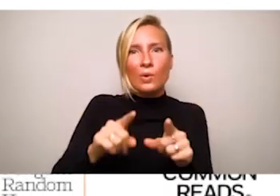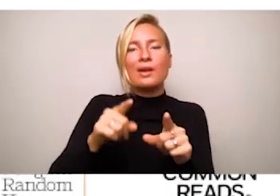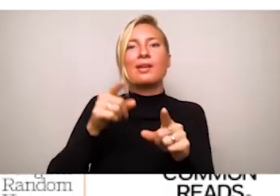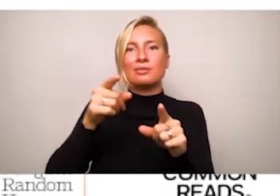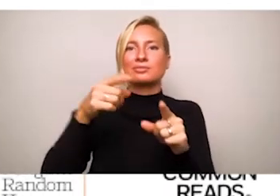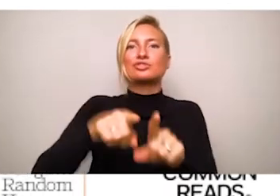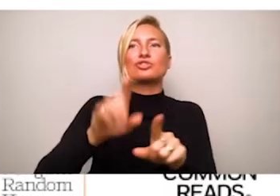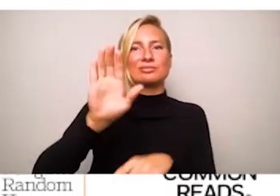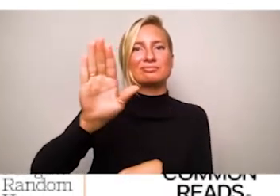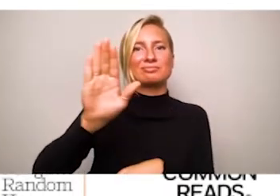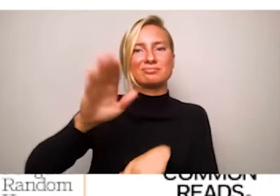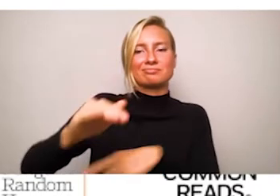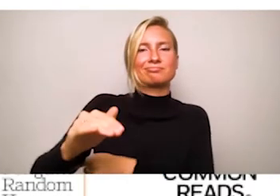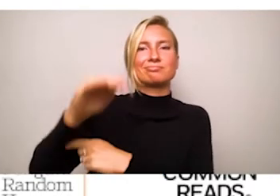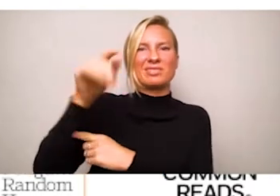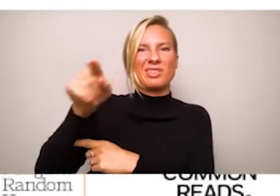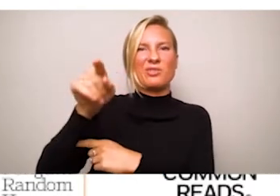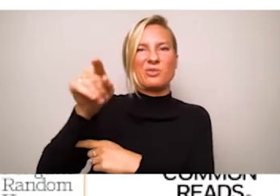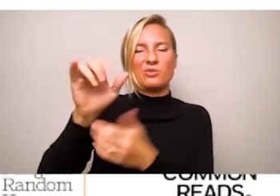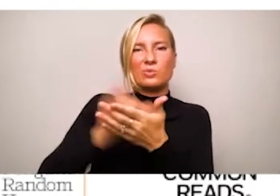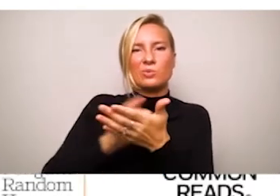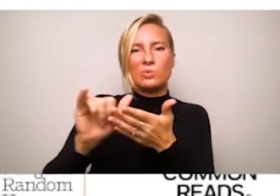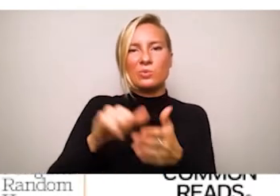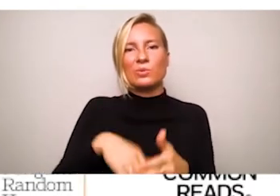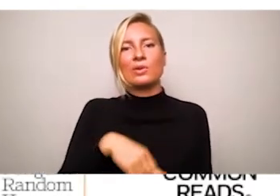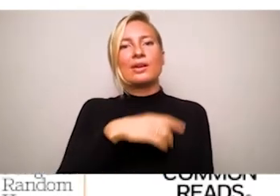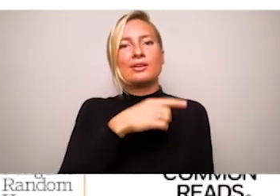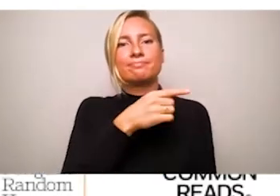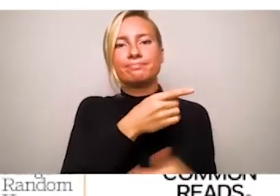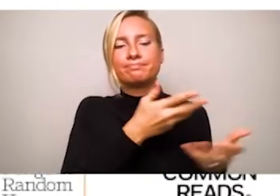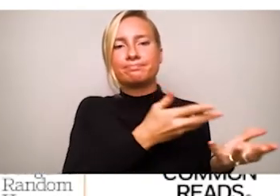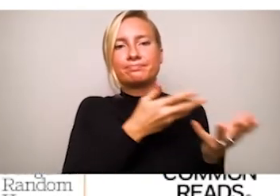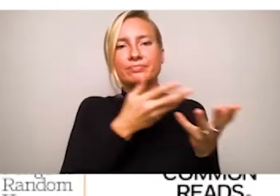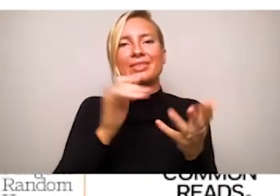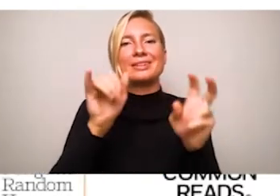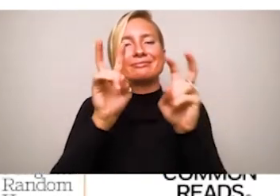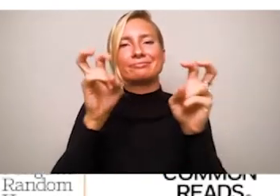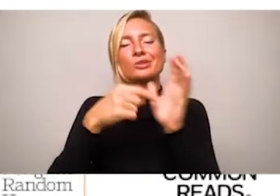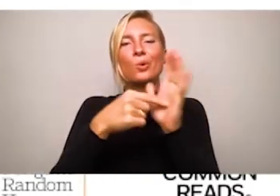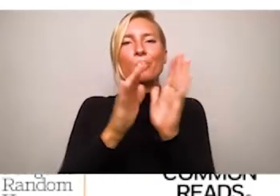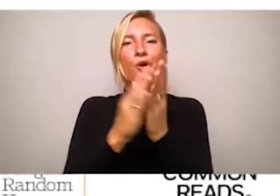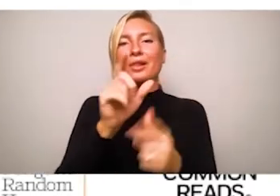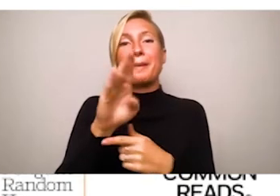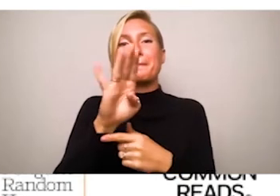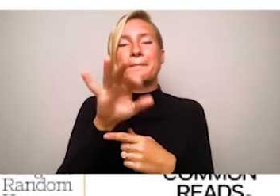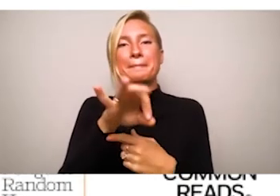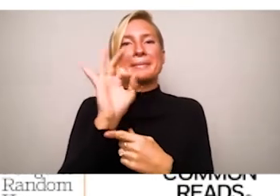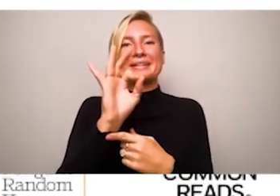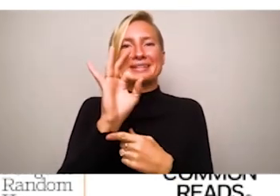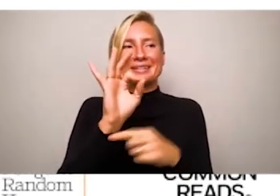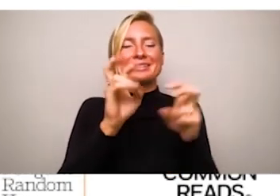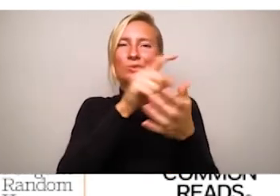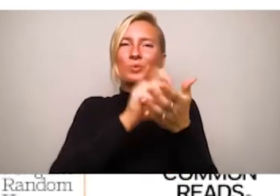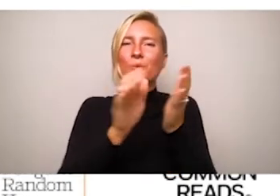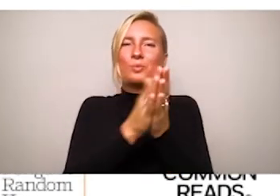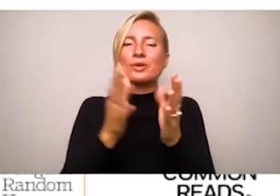was both a New York Times bestseller and Read with Jenna Today Show book club pick. Beautiful Country is a poignant literary memoir